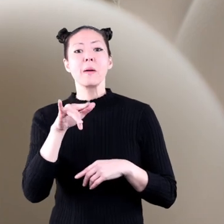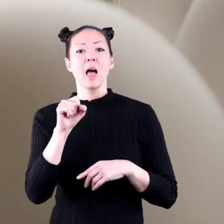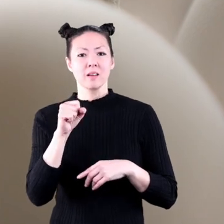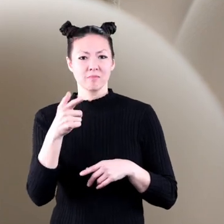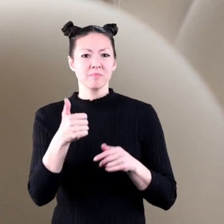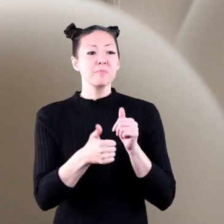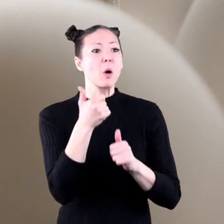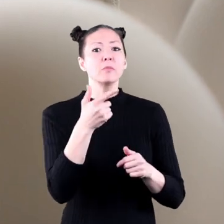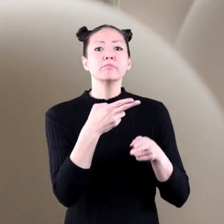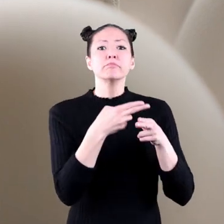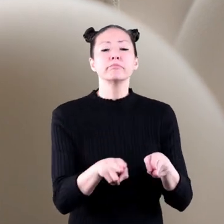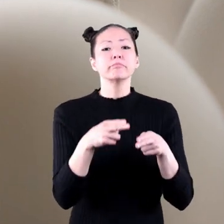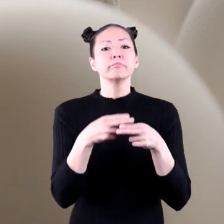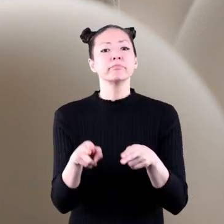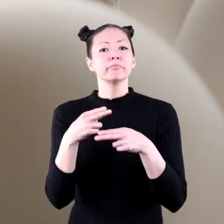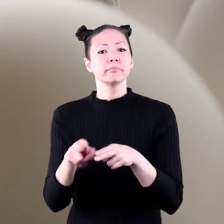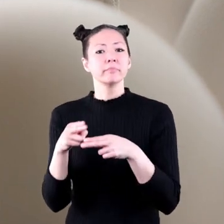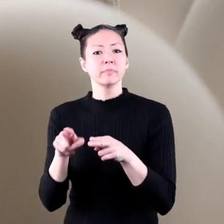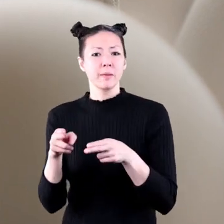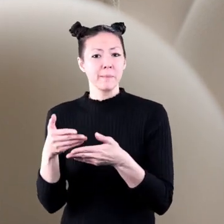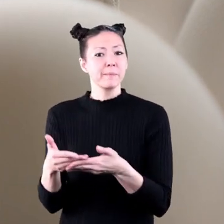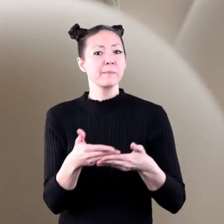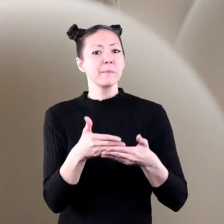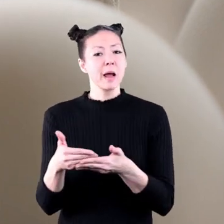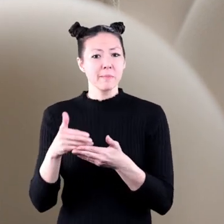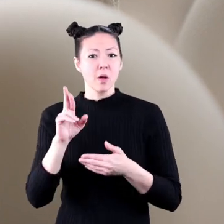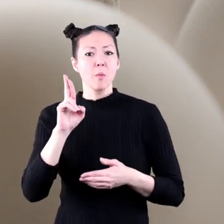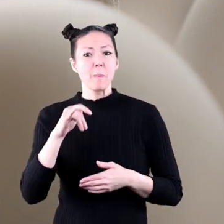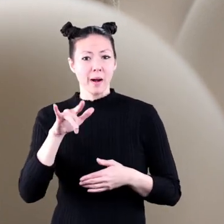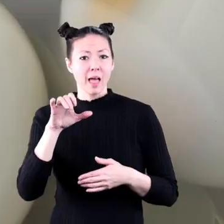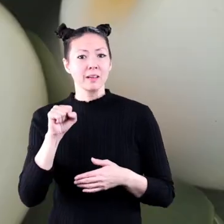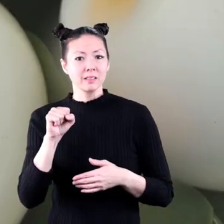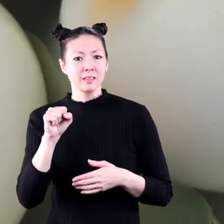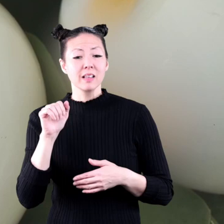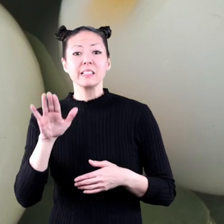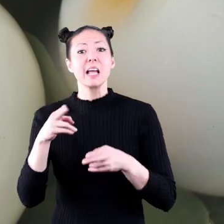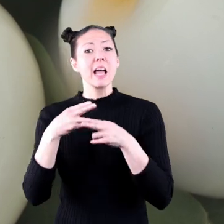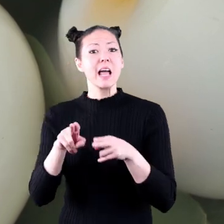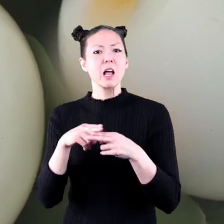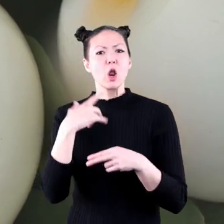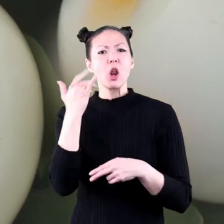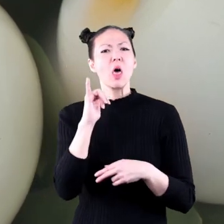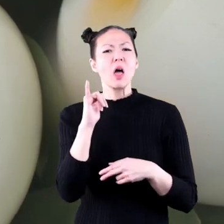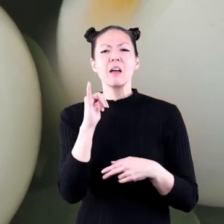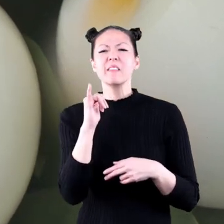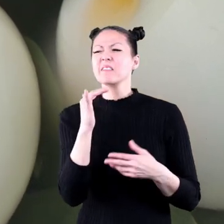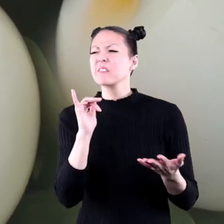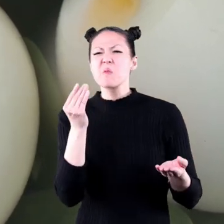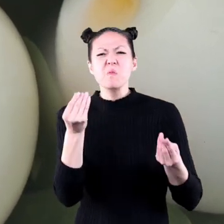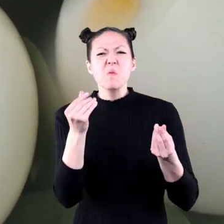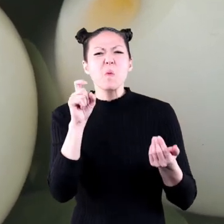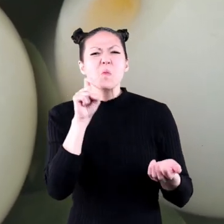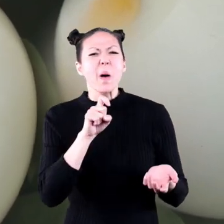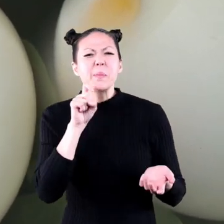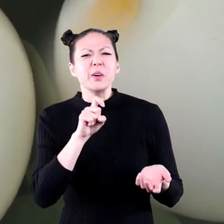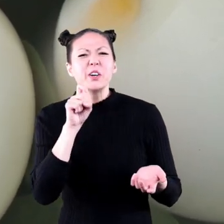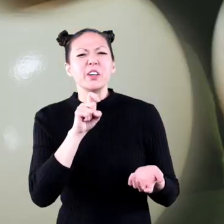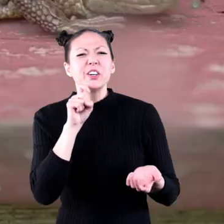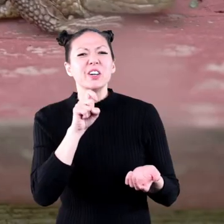most of them lay eggs to produce baby reptiles. These eggs kind of look and feel like rubber.